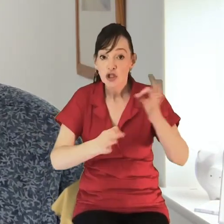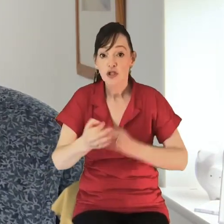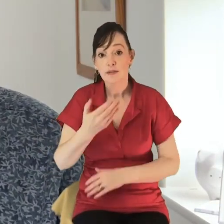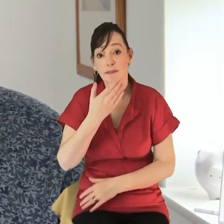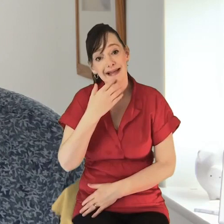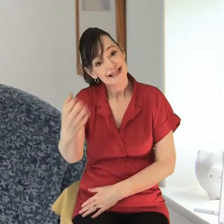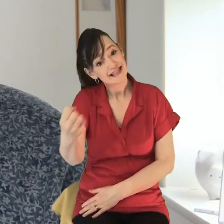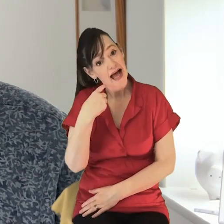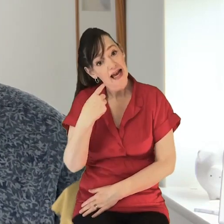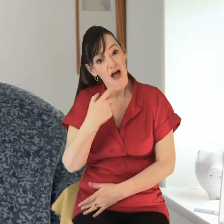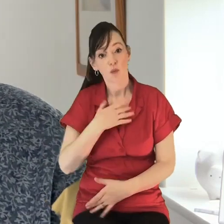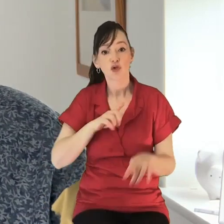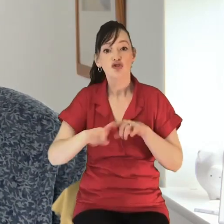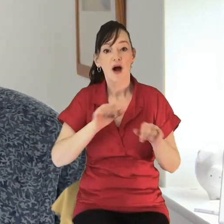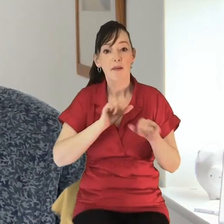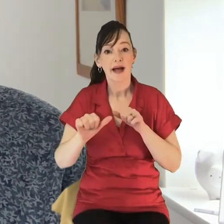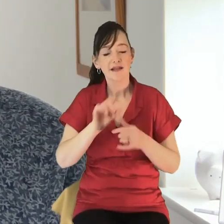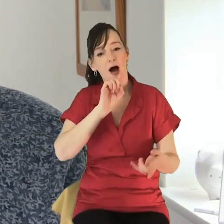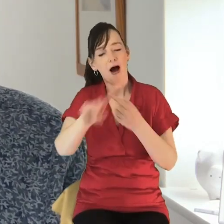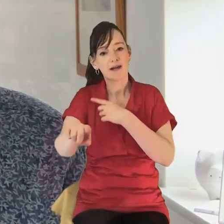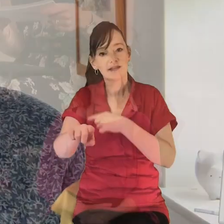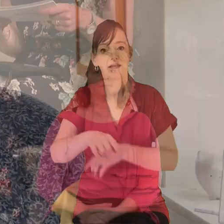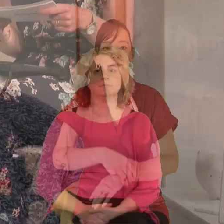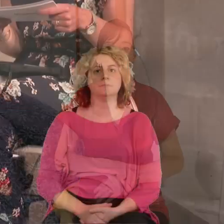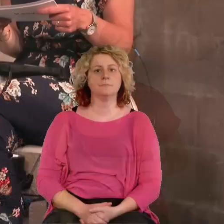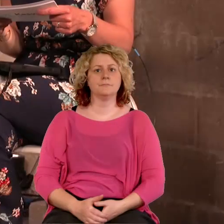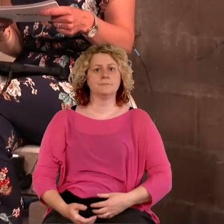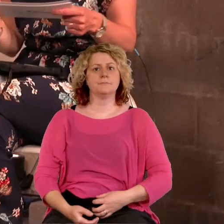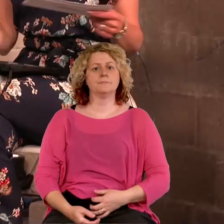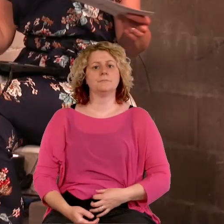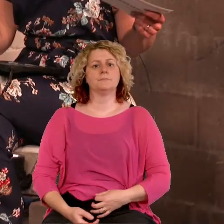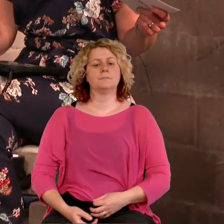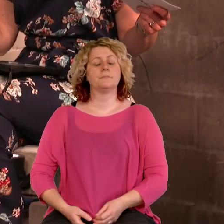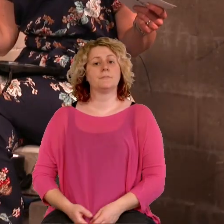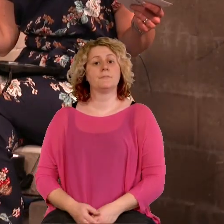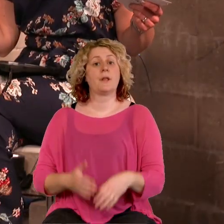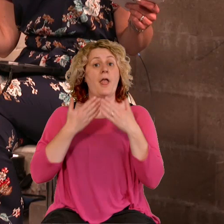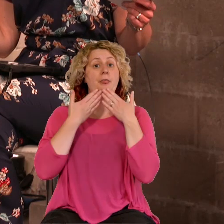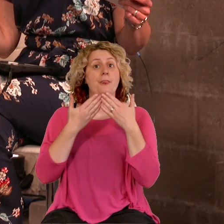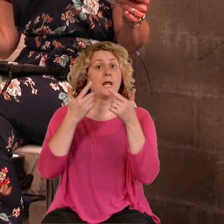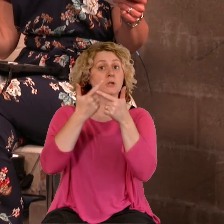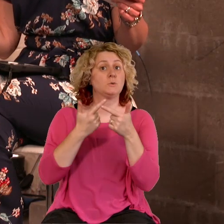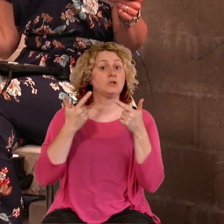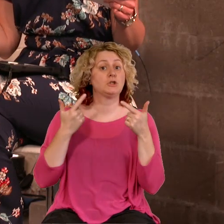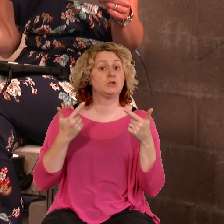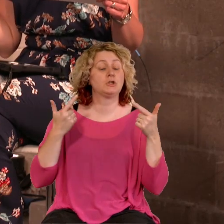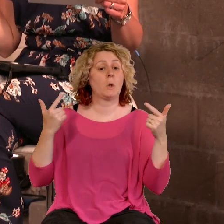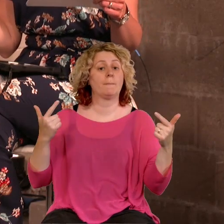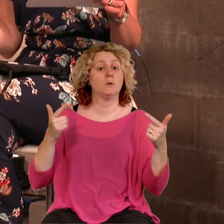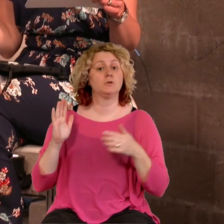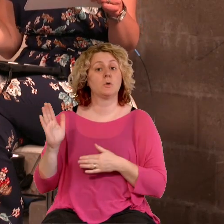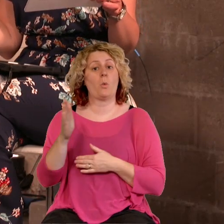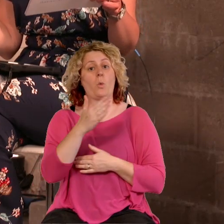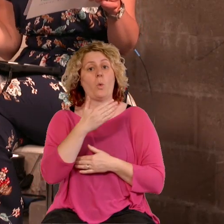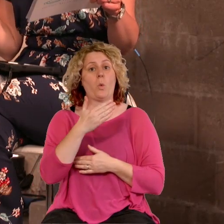Robin talk about, do send them along and we'll do our best to answer them. Well, thank you so much, everybody. It's really